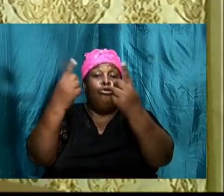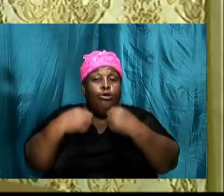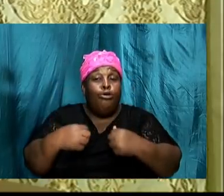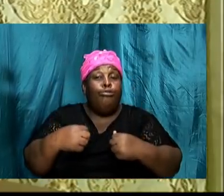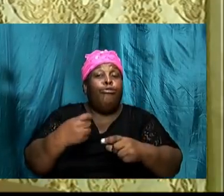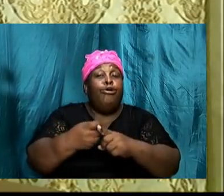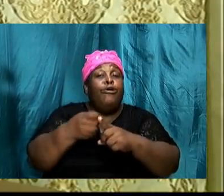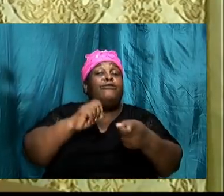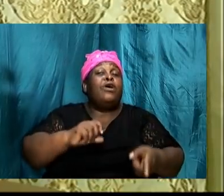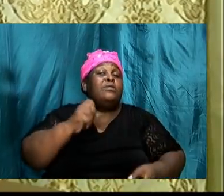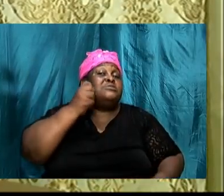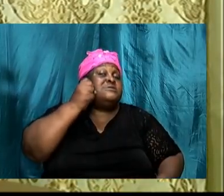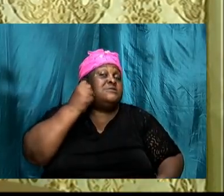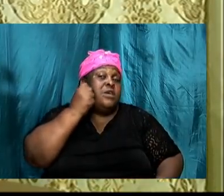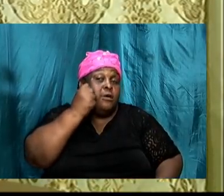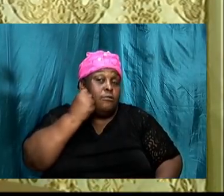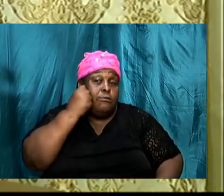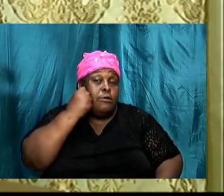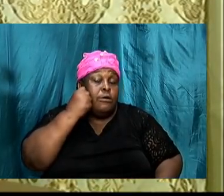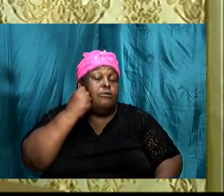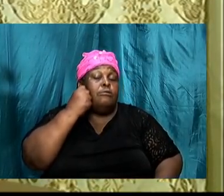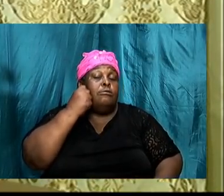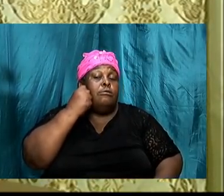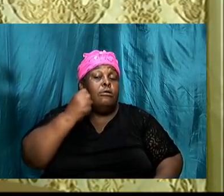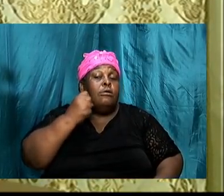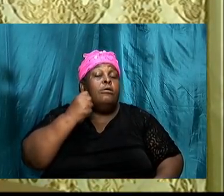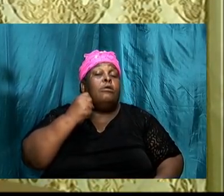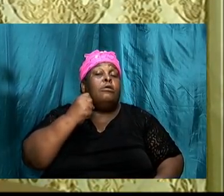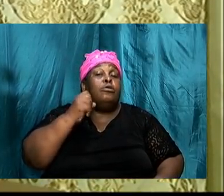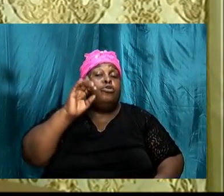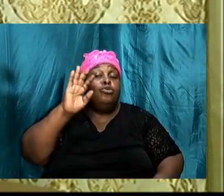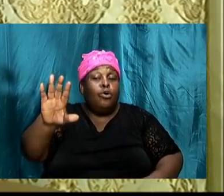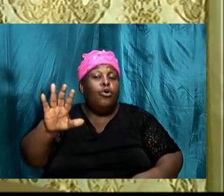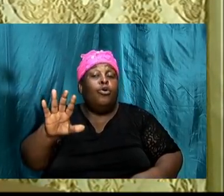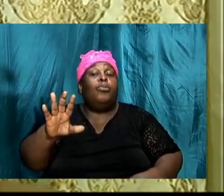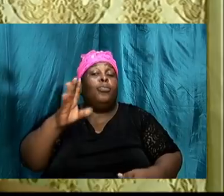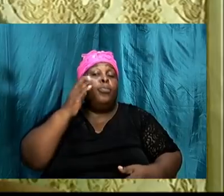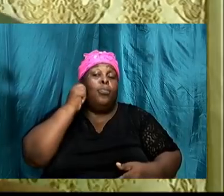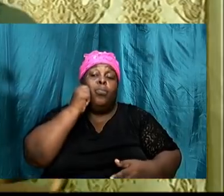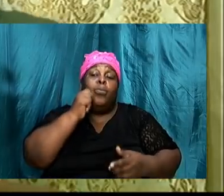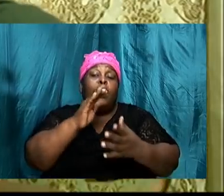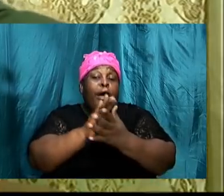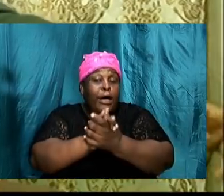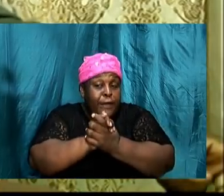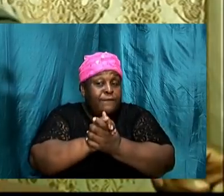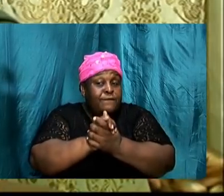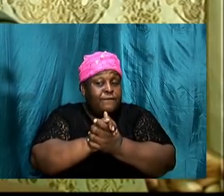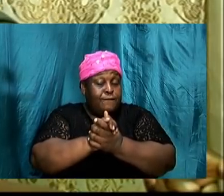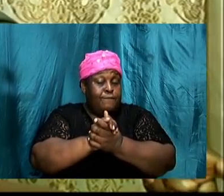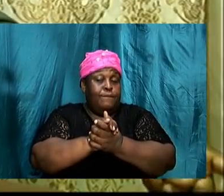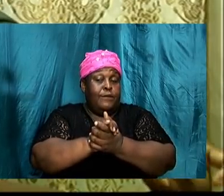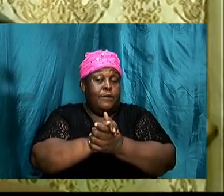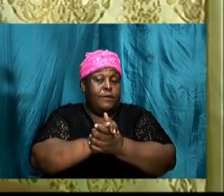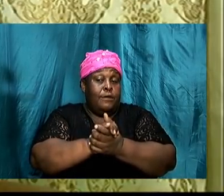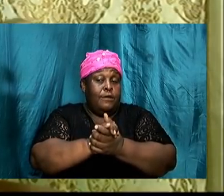Ishmael was the son of the man woman after the will of man.